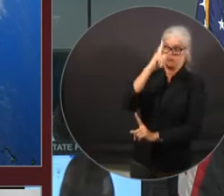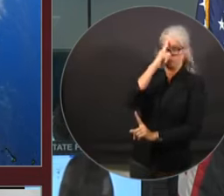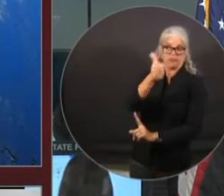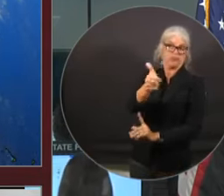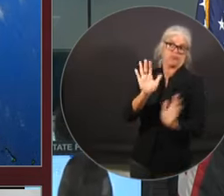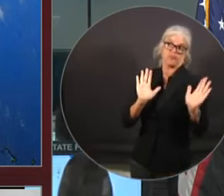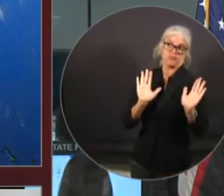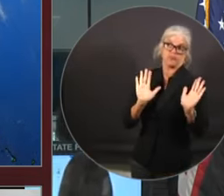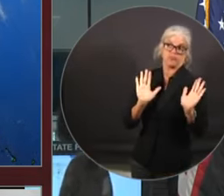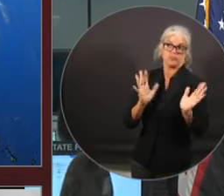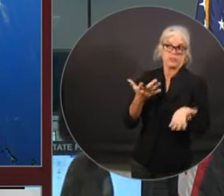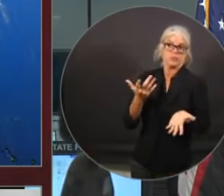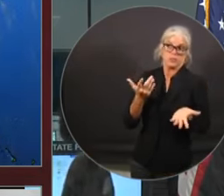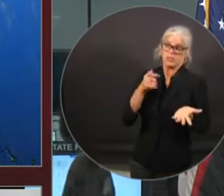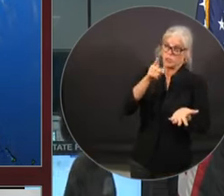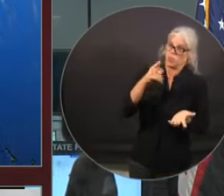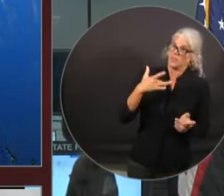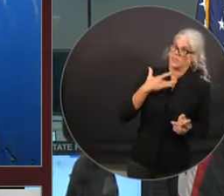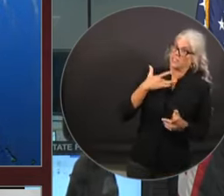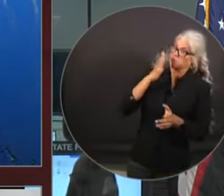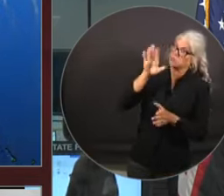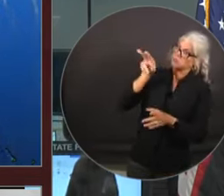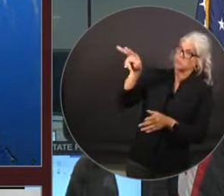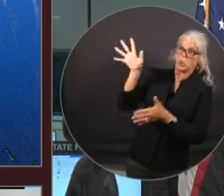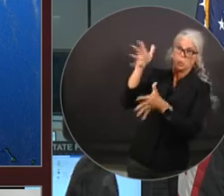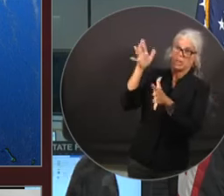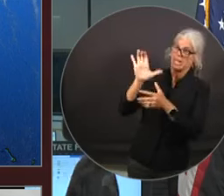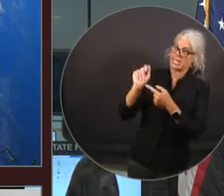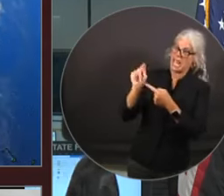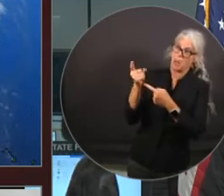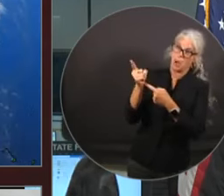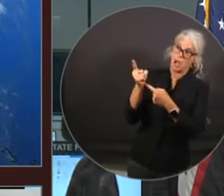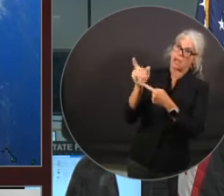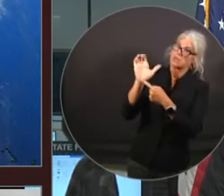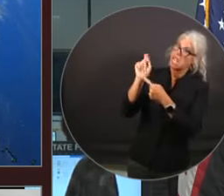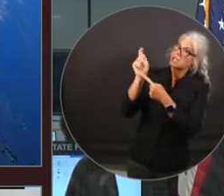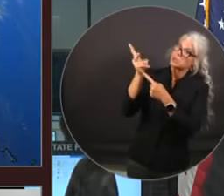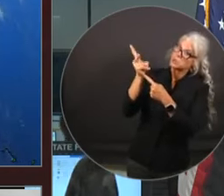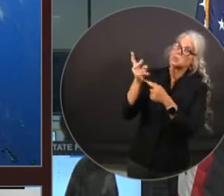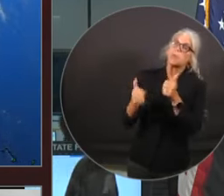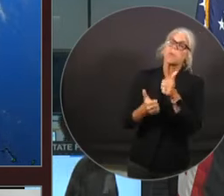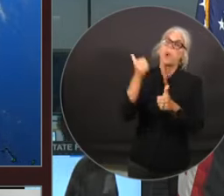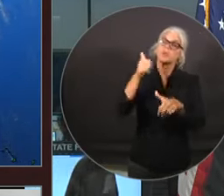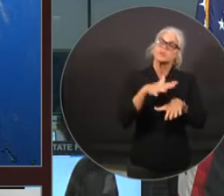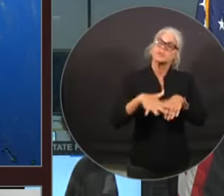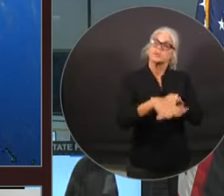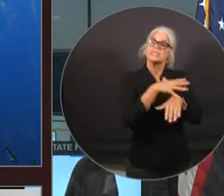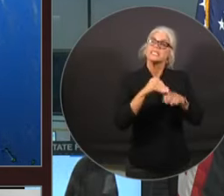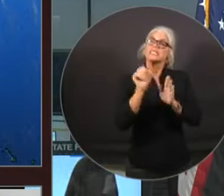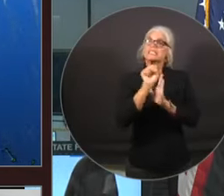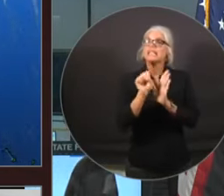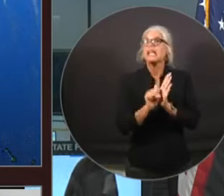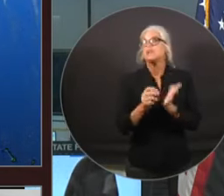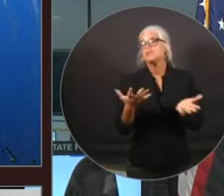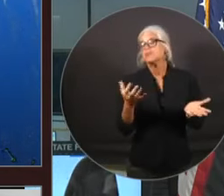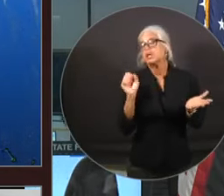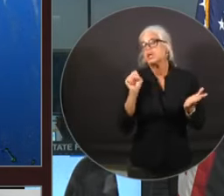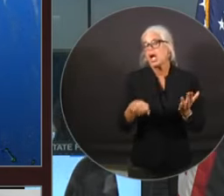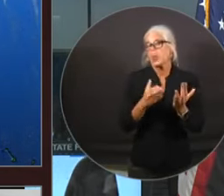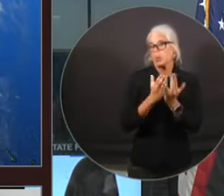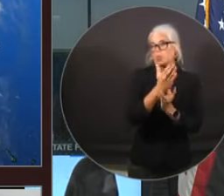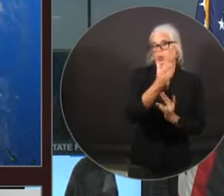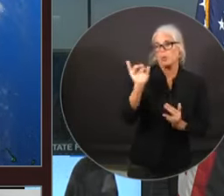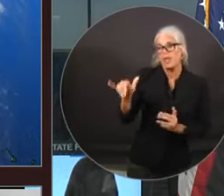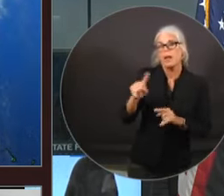wins, category one or even two, most homes in the state of Florida are going to be able to withstand that. Pets,